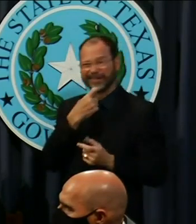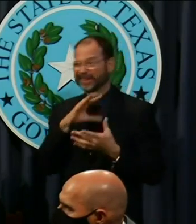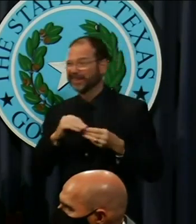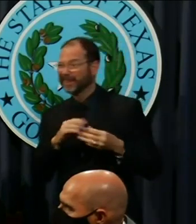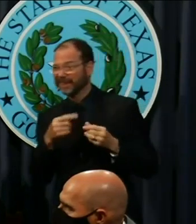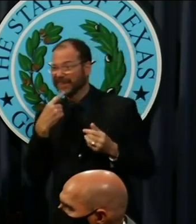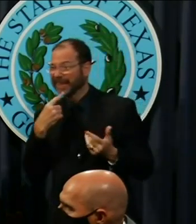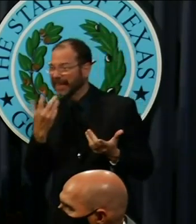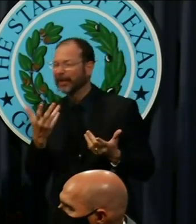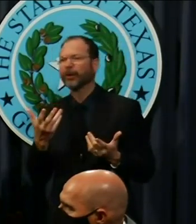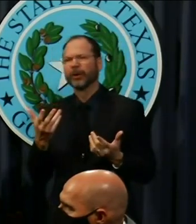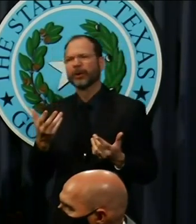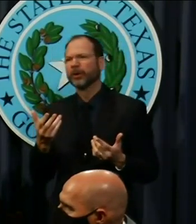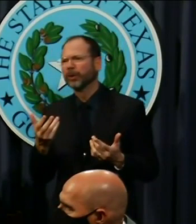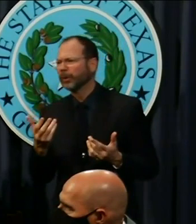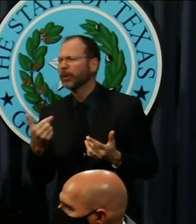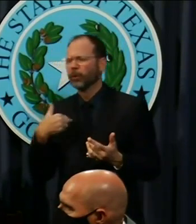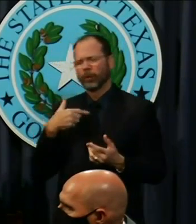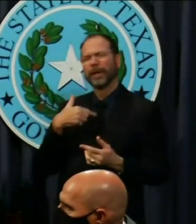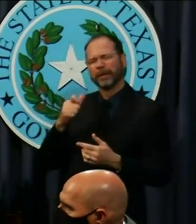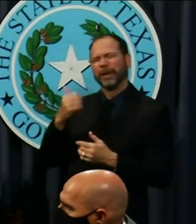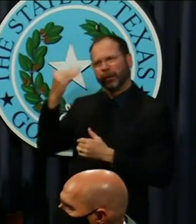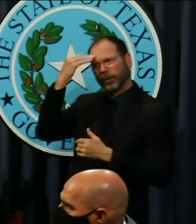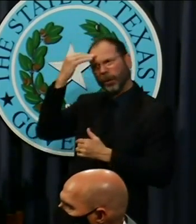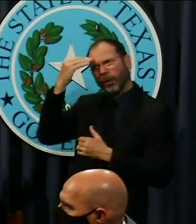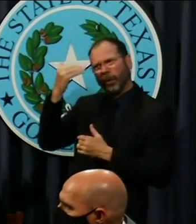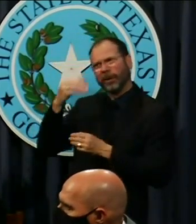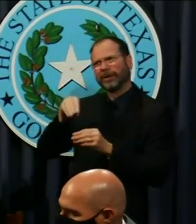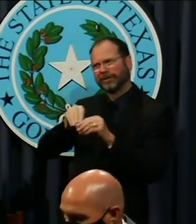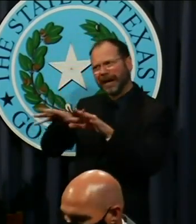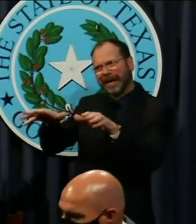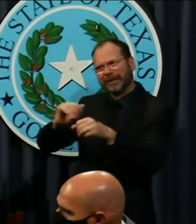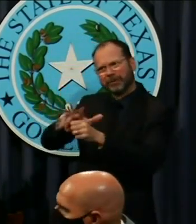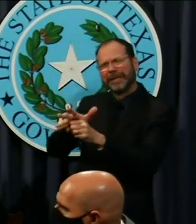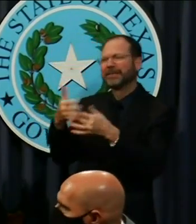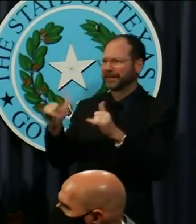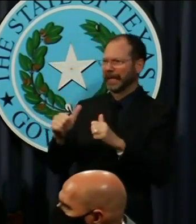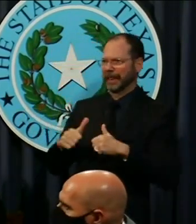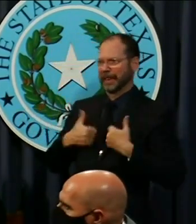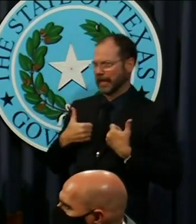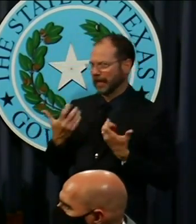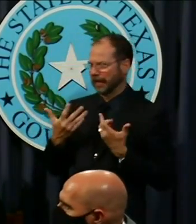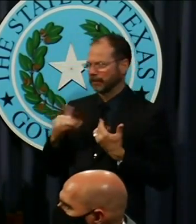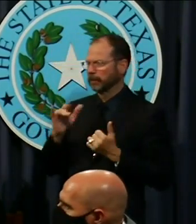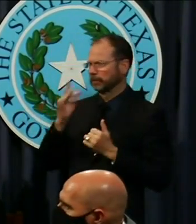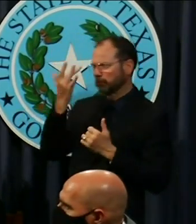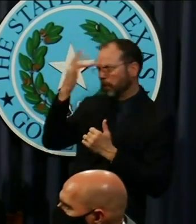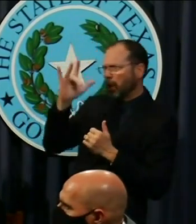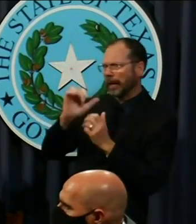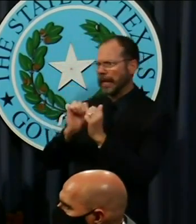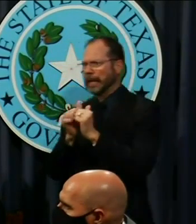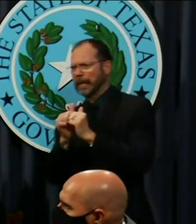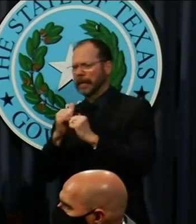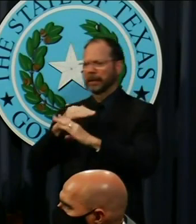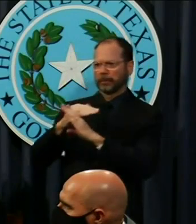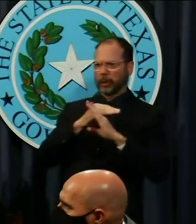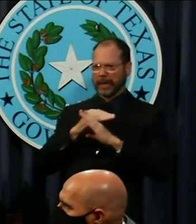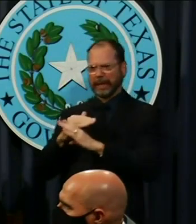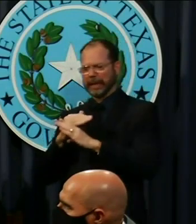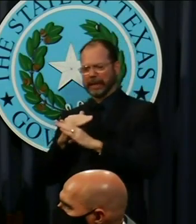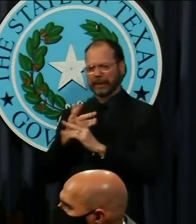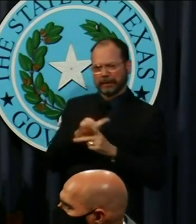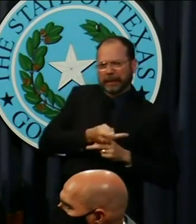we seriously have to remind ourselves the virus is still out there and we still have to be smart about what we're doing and look out for our fellow